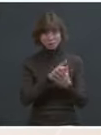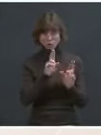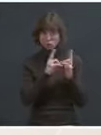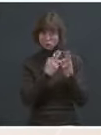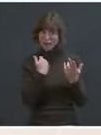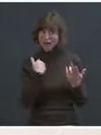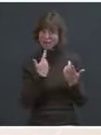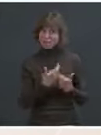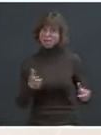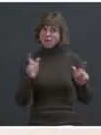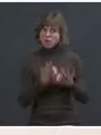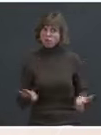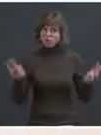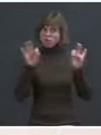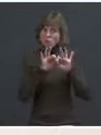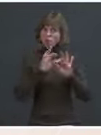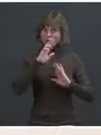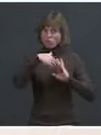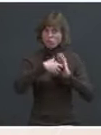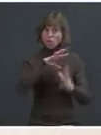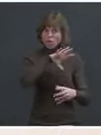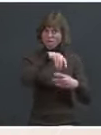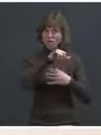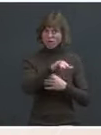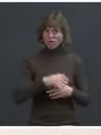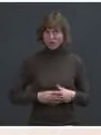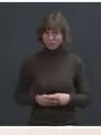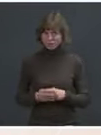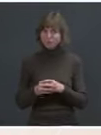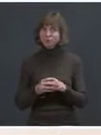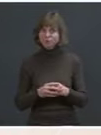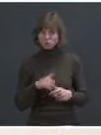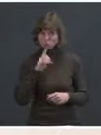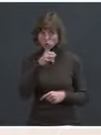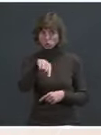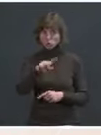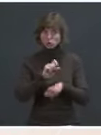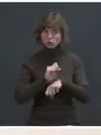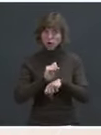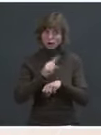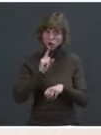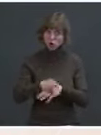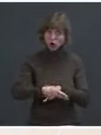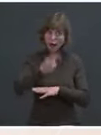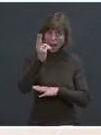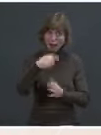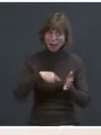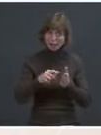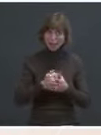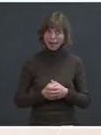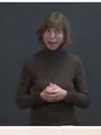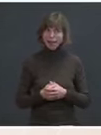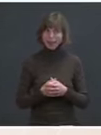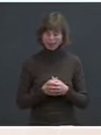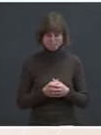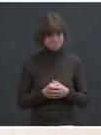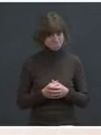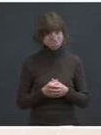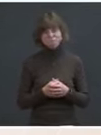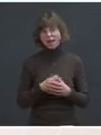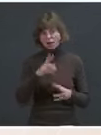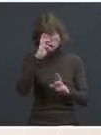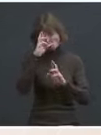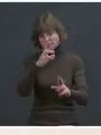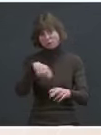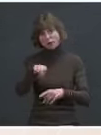important role to play in ensuring that those are high paying jobs, that those treat the people who are in them with the respect and